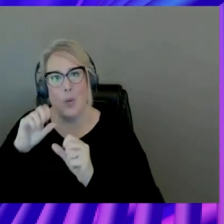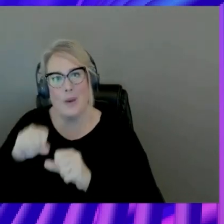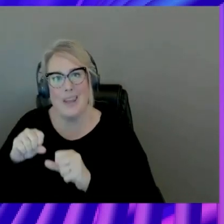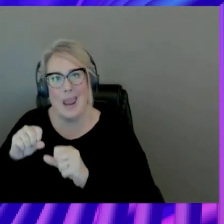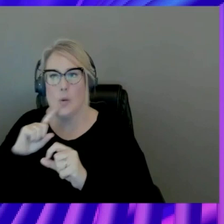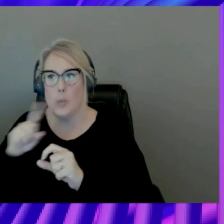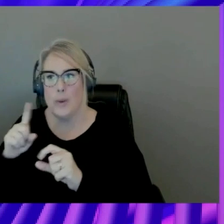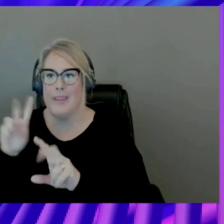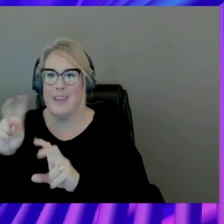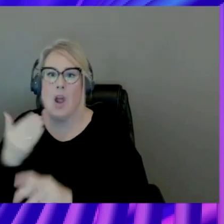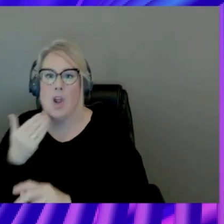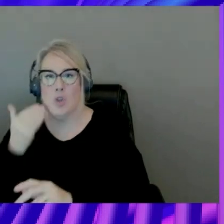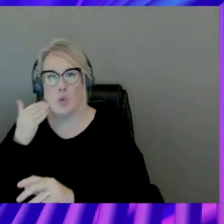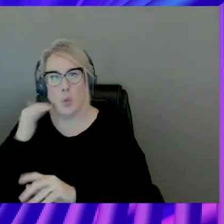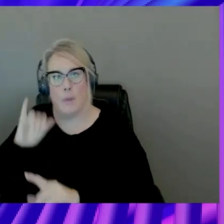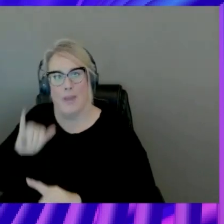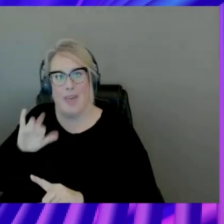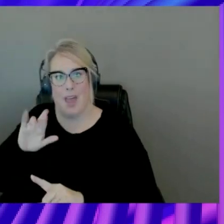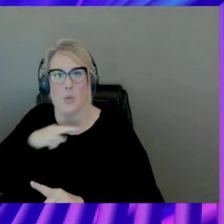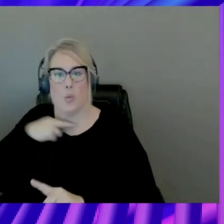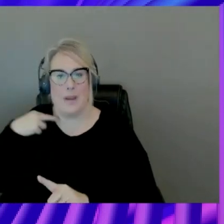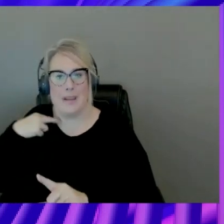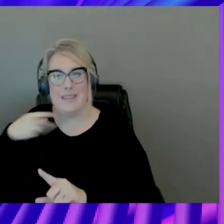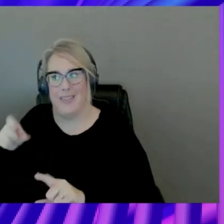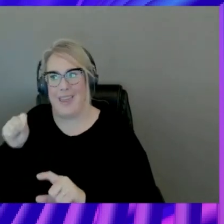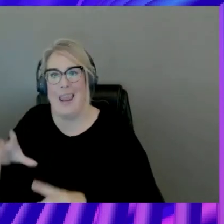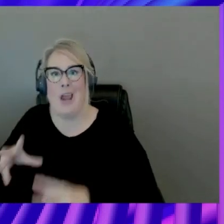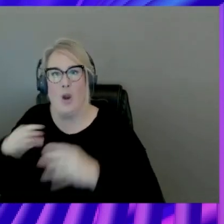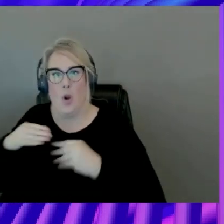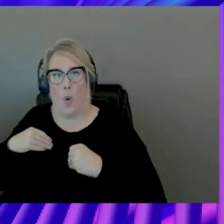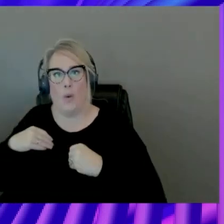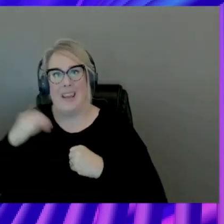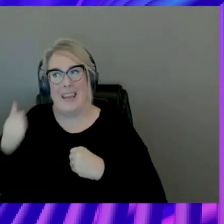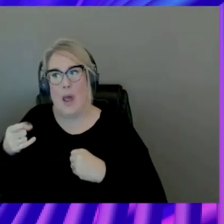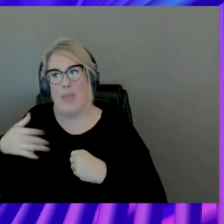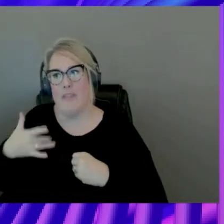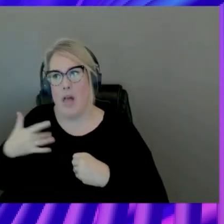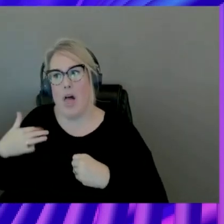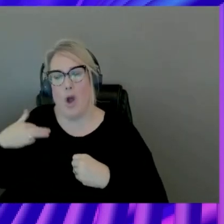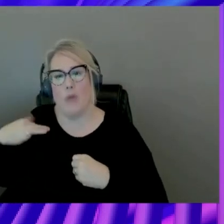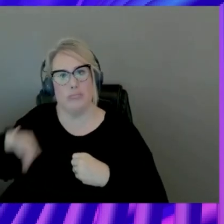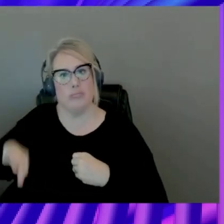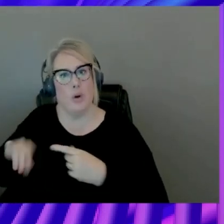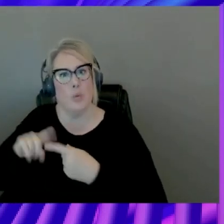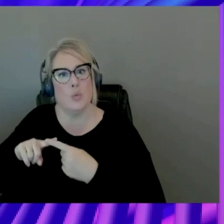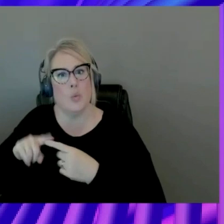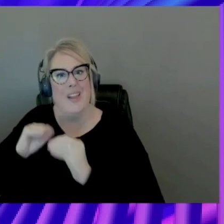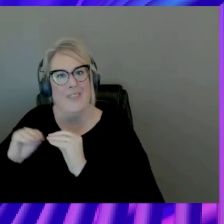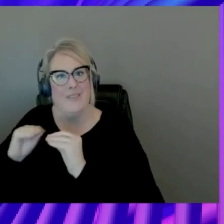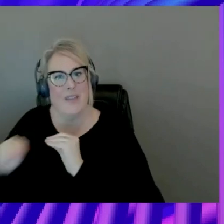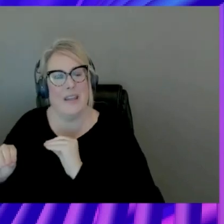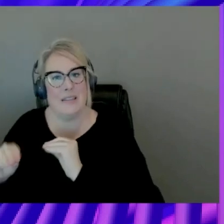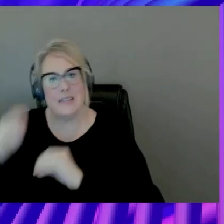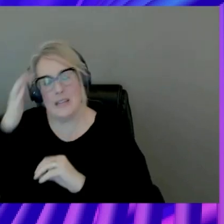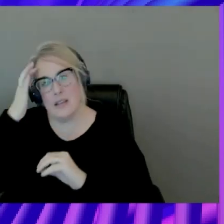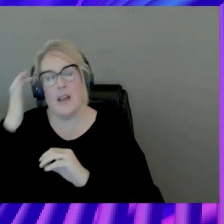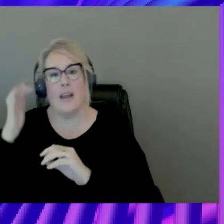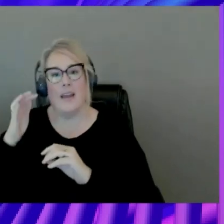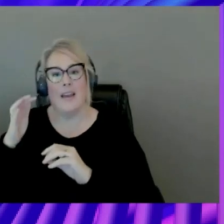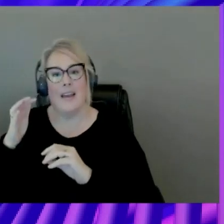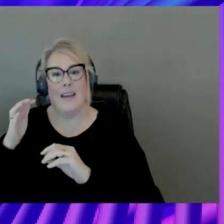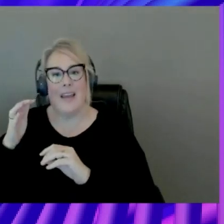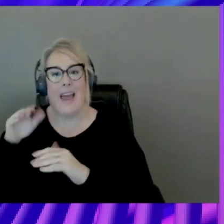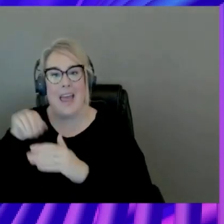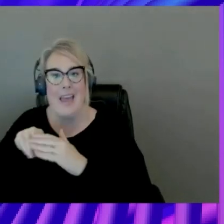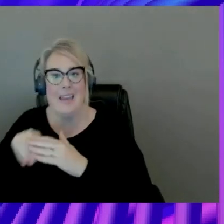visibility. They can own it. And now they're incentivized to fix it. So, how do we fix it? And, by the way, the access is done through way back.